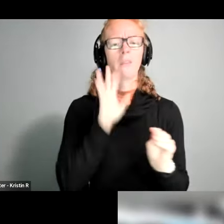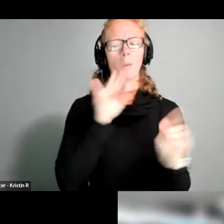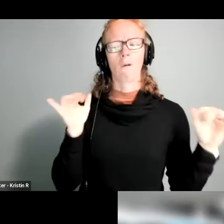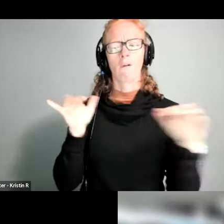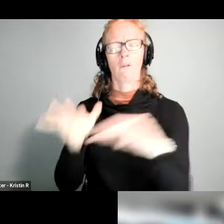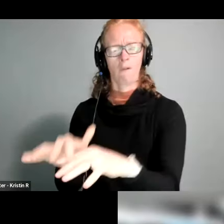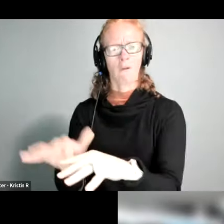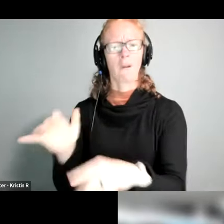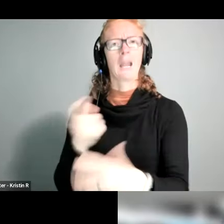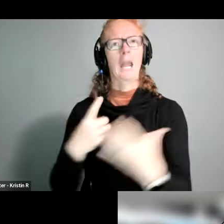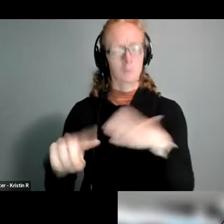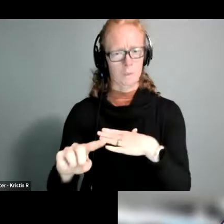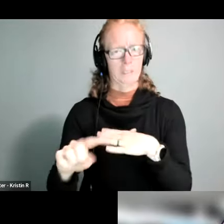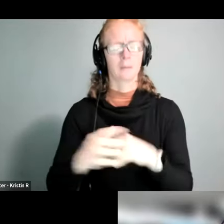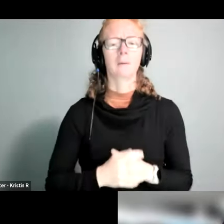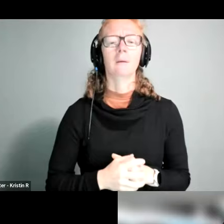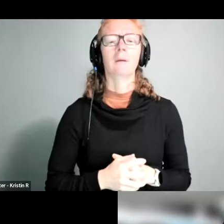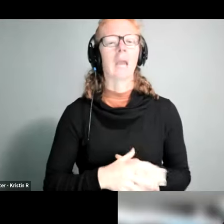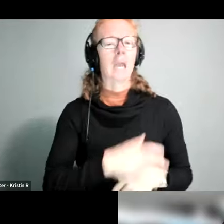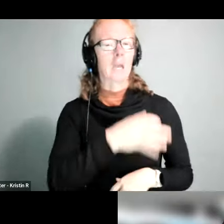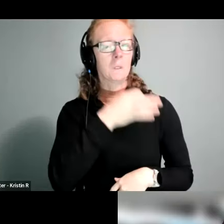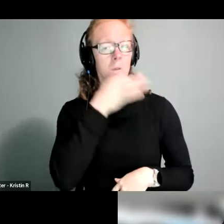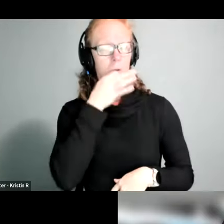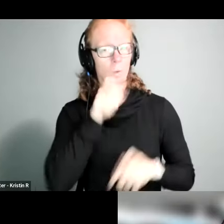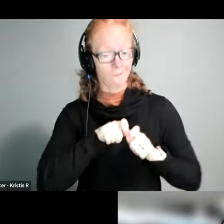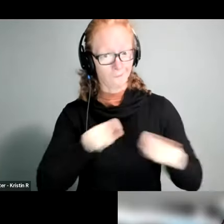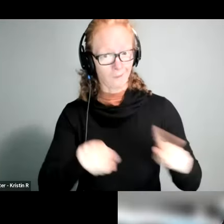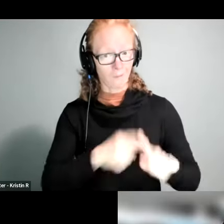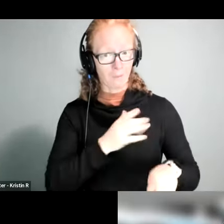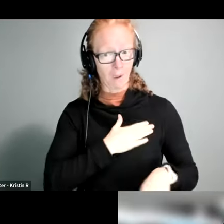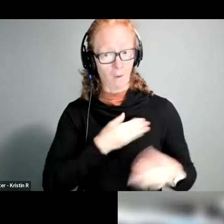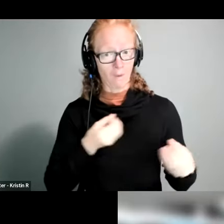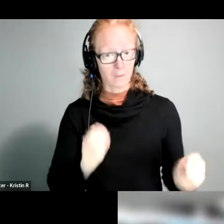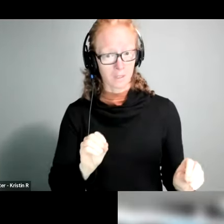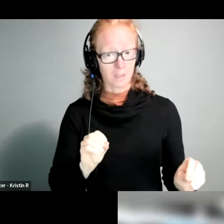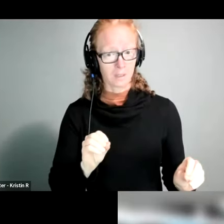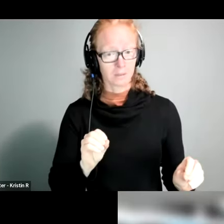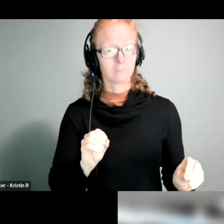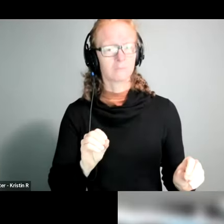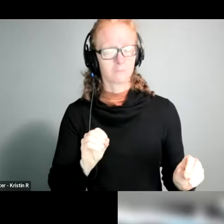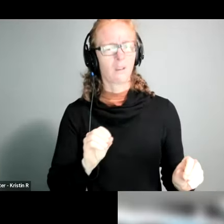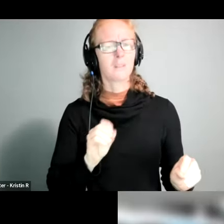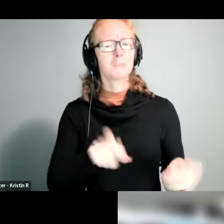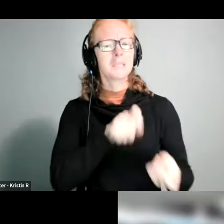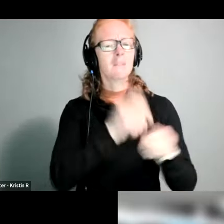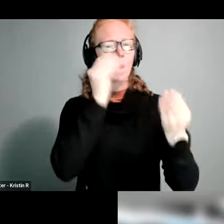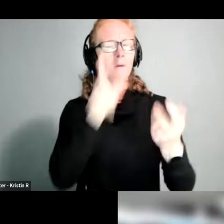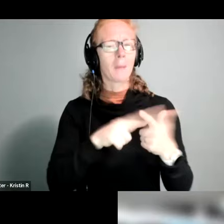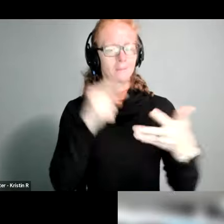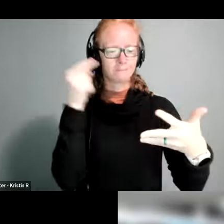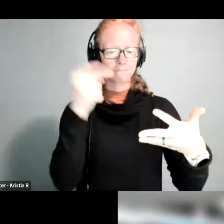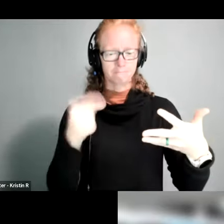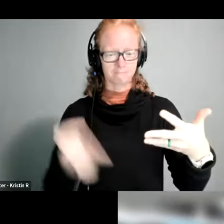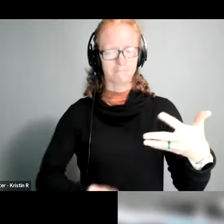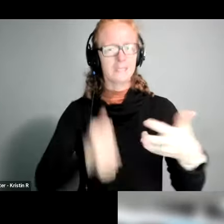next week and we'll soon be sending out from my office information about key points from the